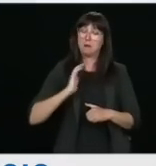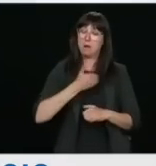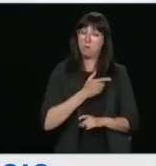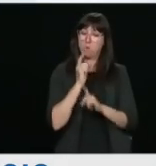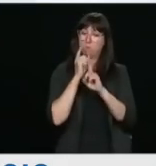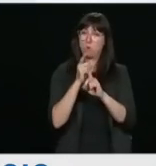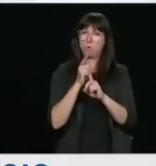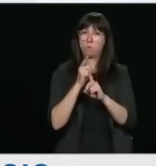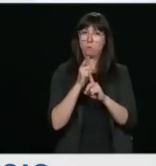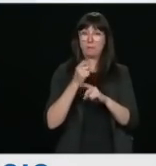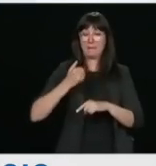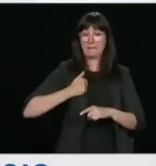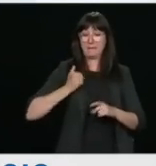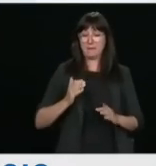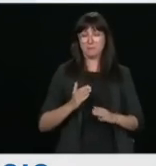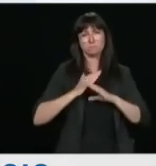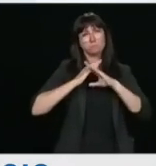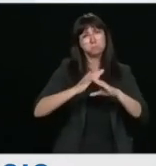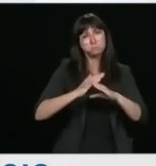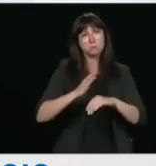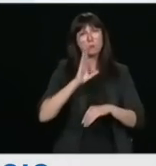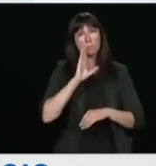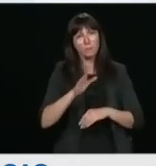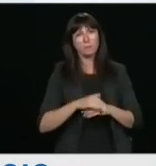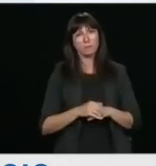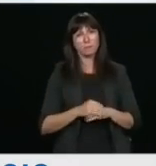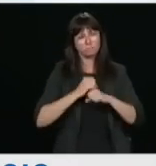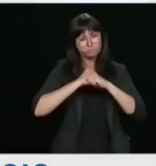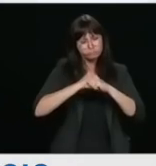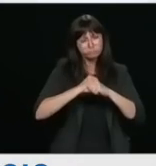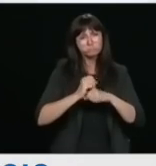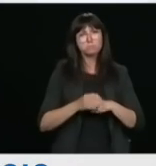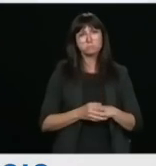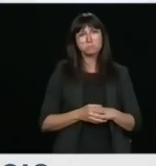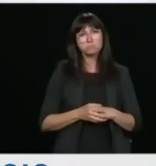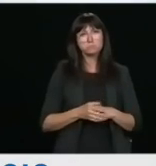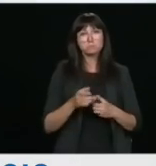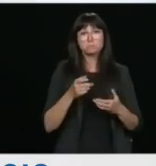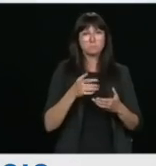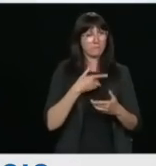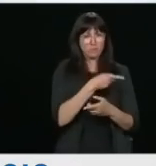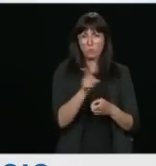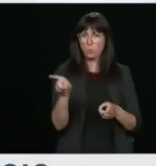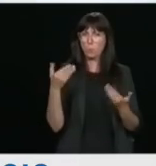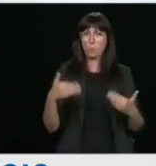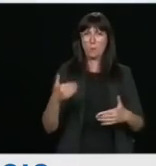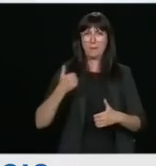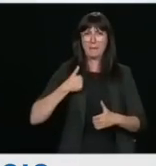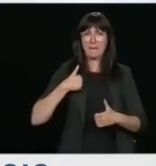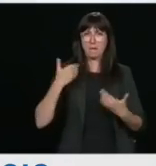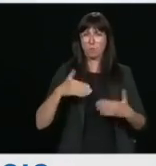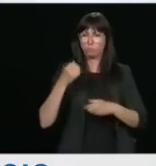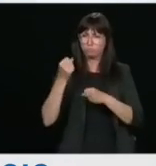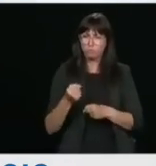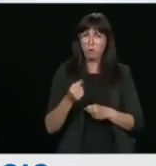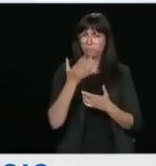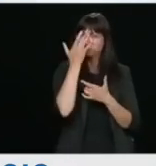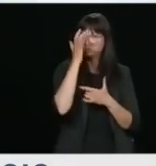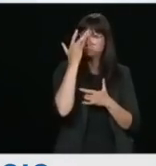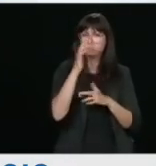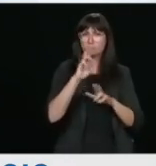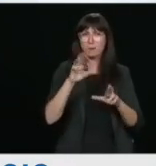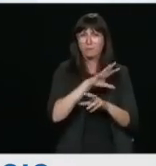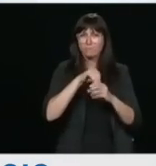to... I think Canadians have a great deal to contribute globally to helping find that vaccine. We've got some outstanding